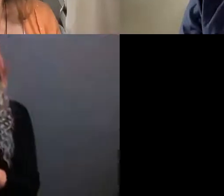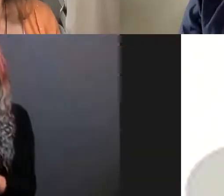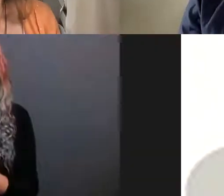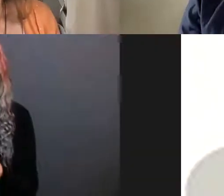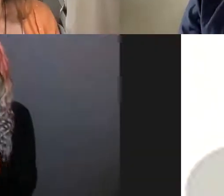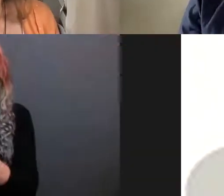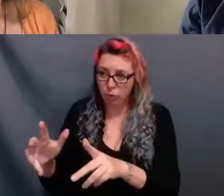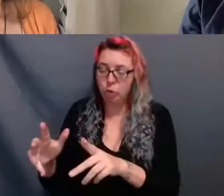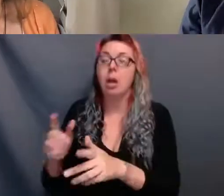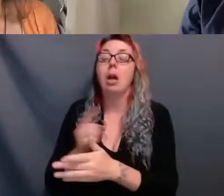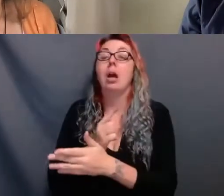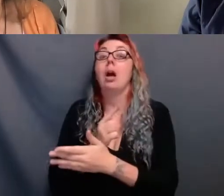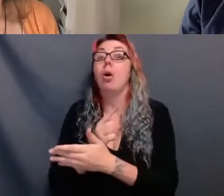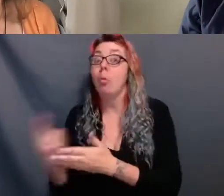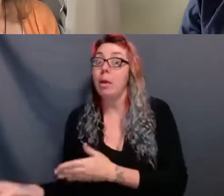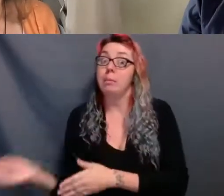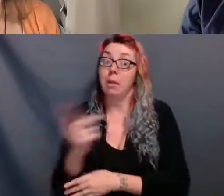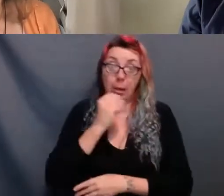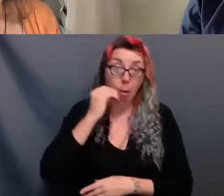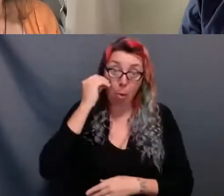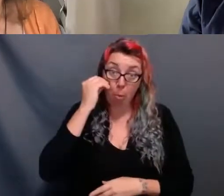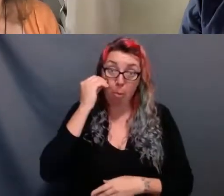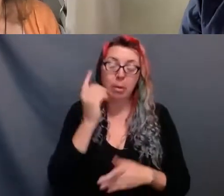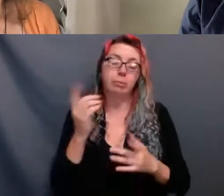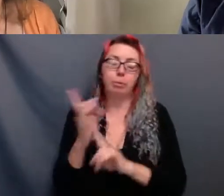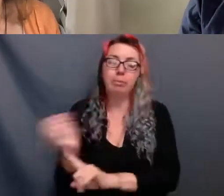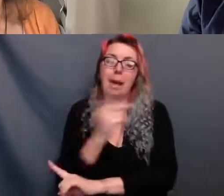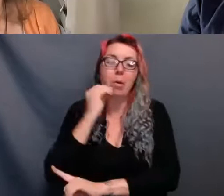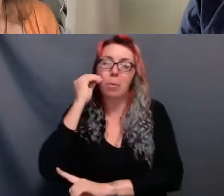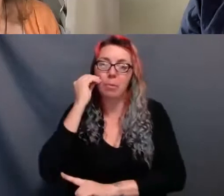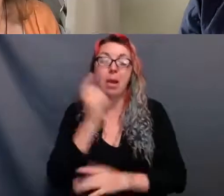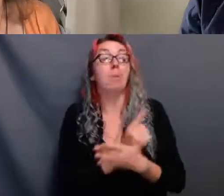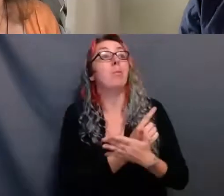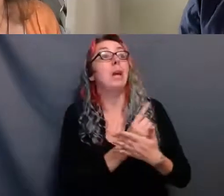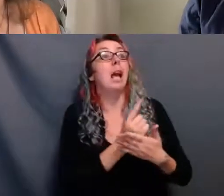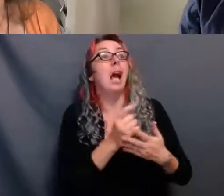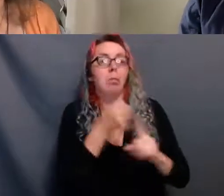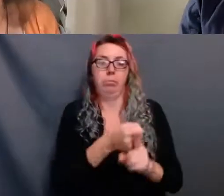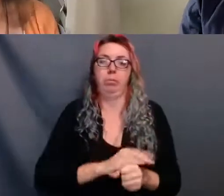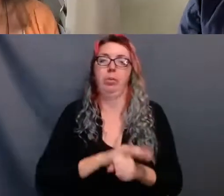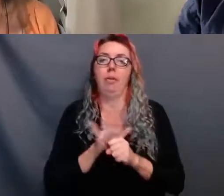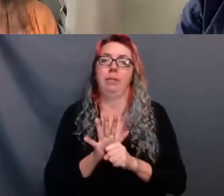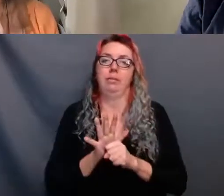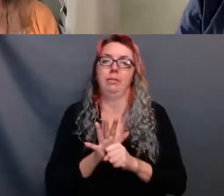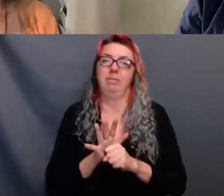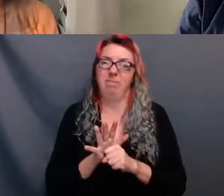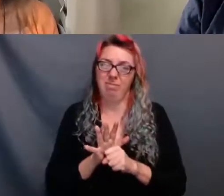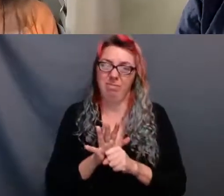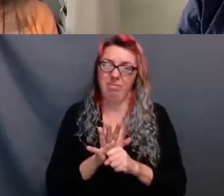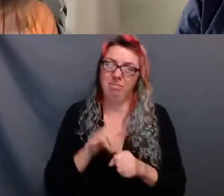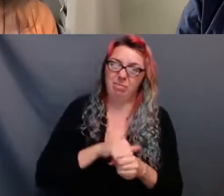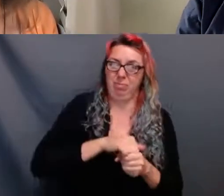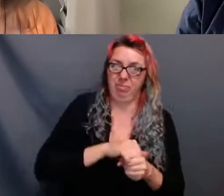literally traveling across the globe, our world came to a halting shutdown. The weeks that followed were chaotic